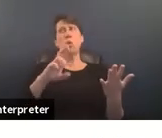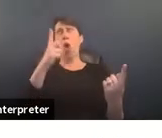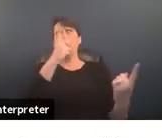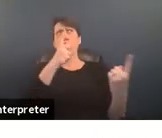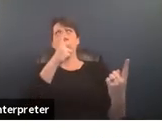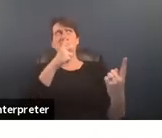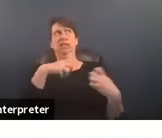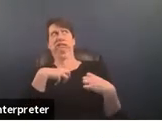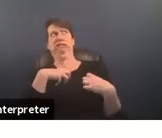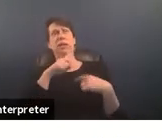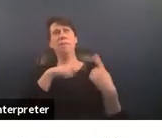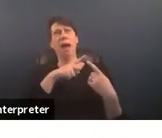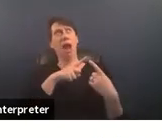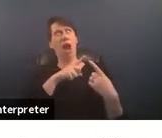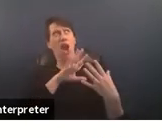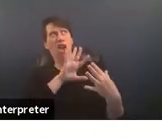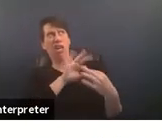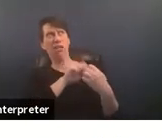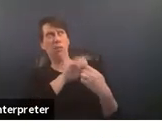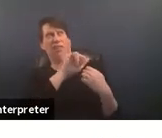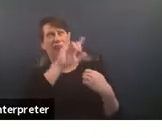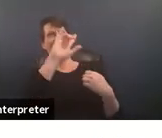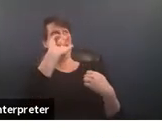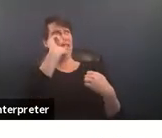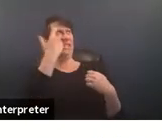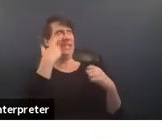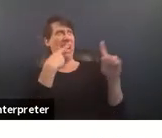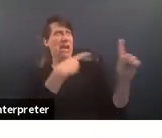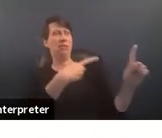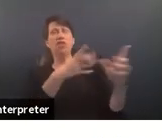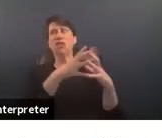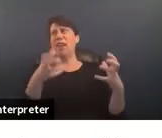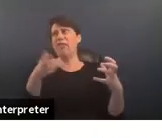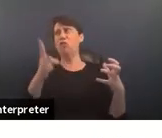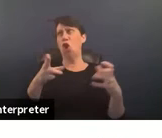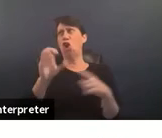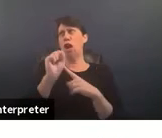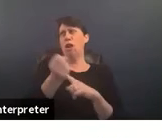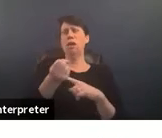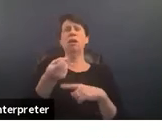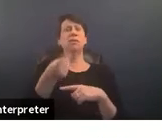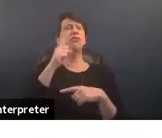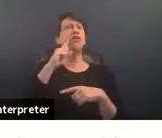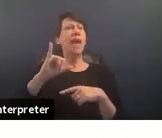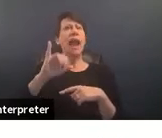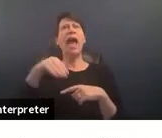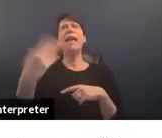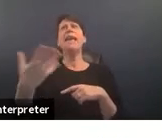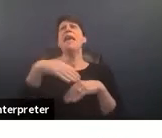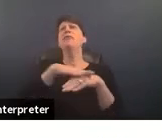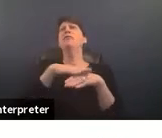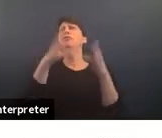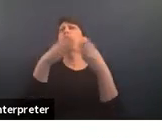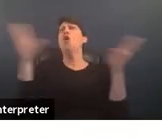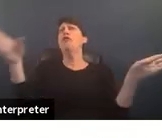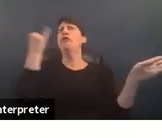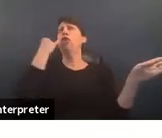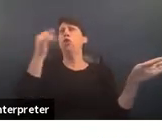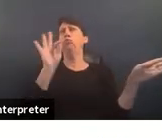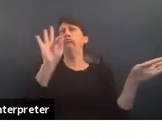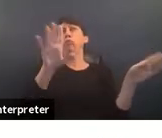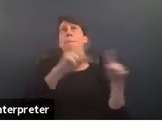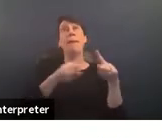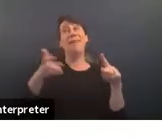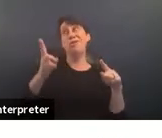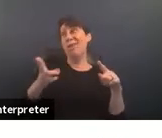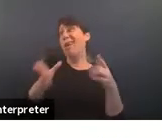state there's a lot of historical context for that so i tried to give a brief overview but i'll share too that you know historically the